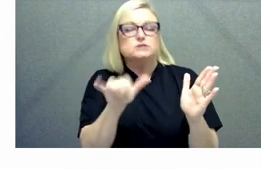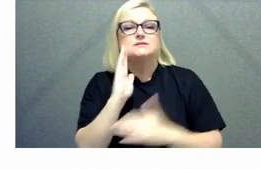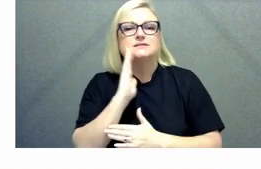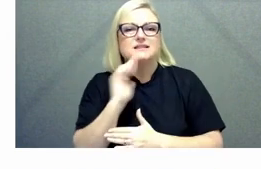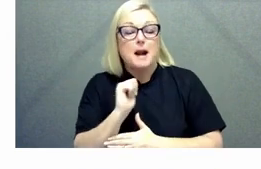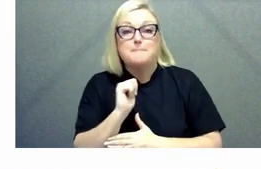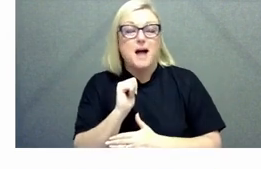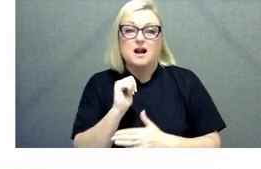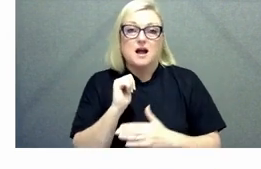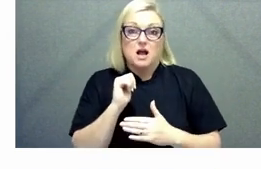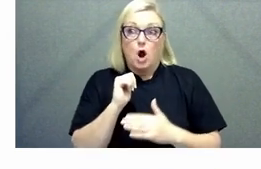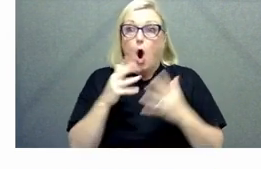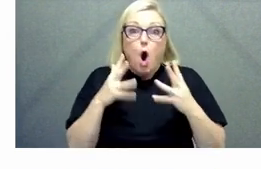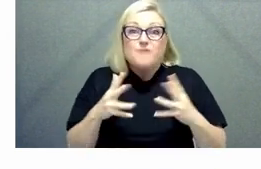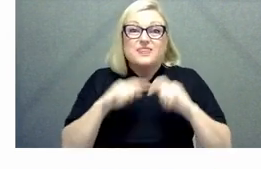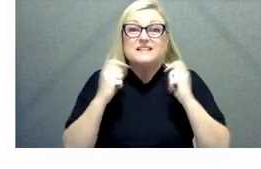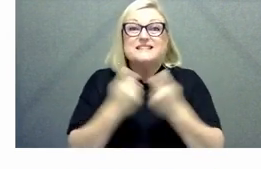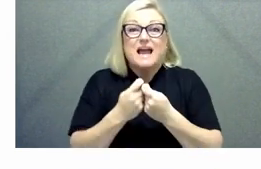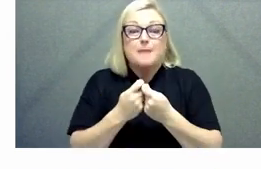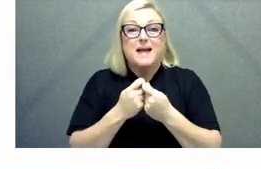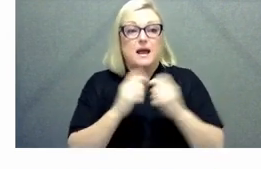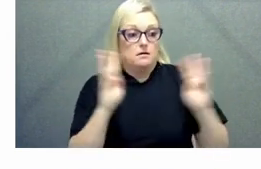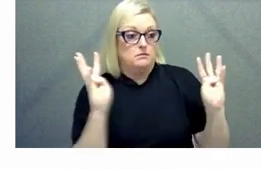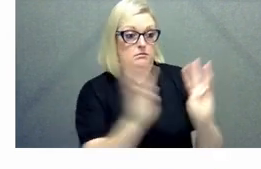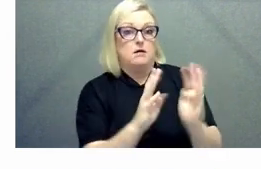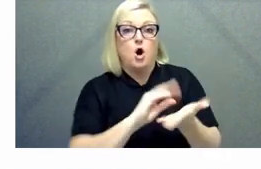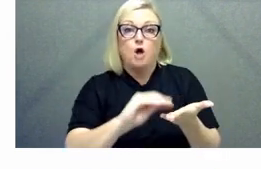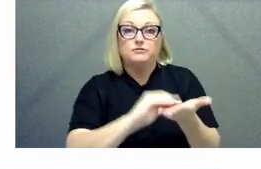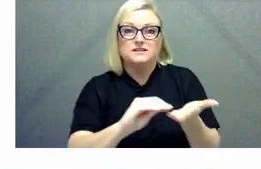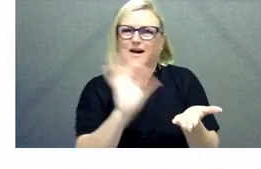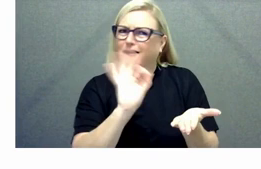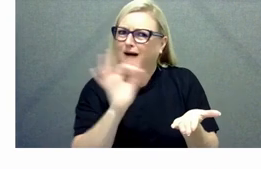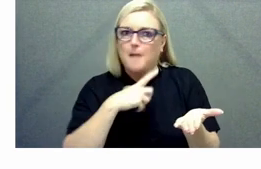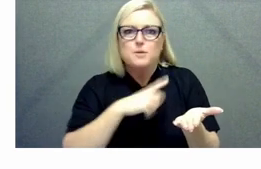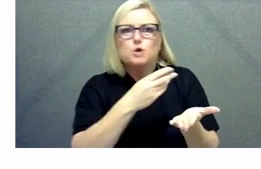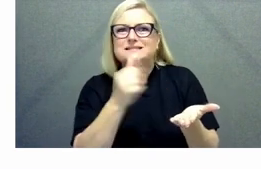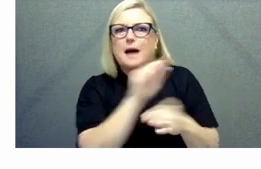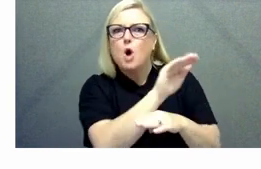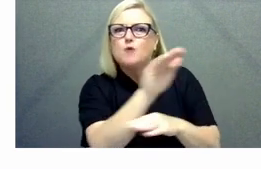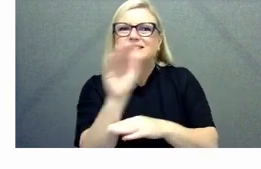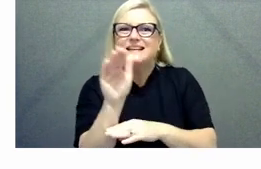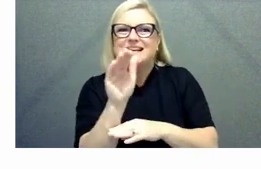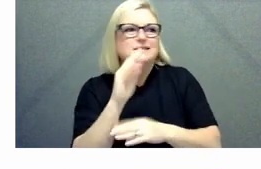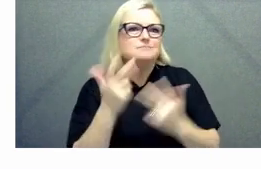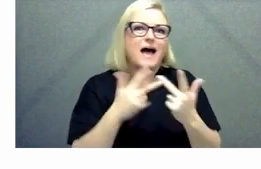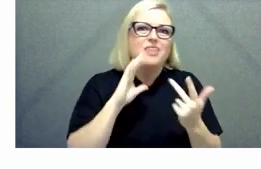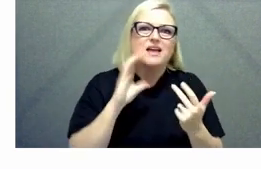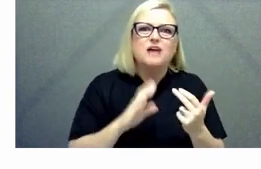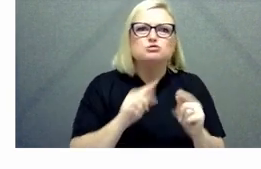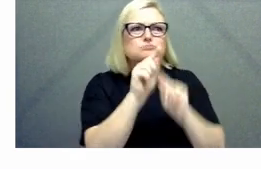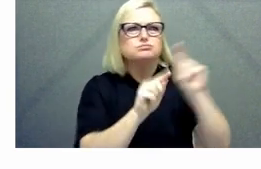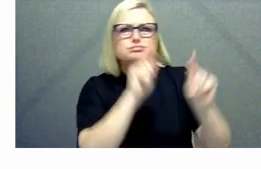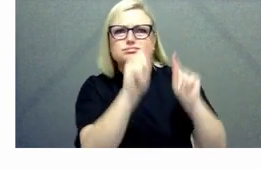queensland quite often you'll have staff members from right across the agency in other locations and including globally